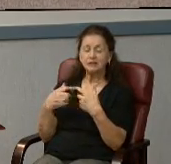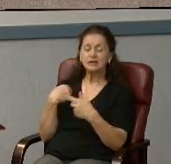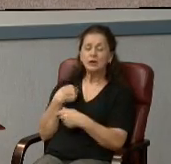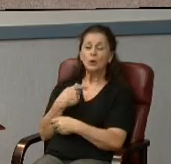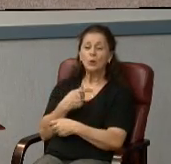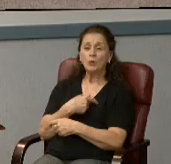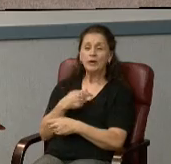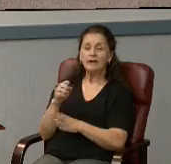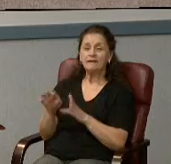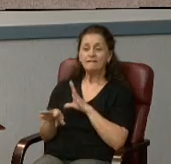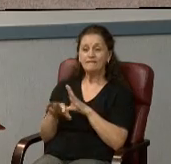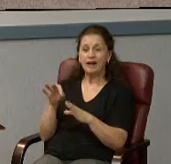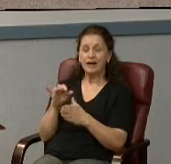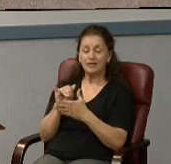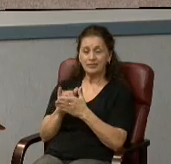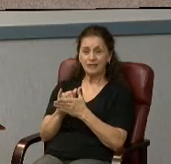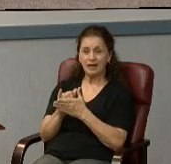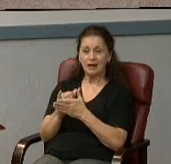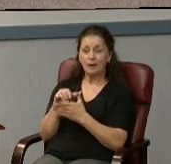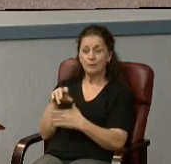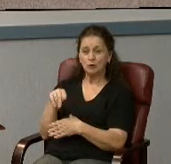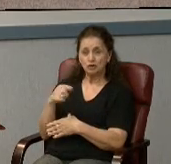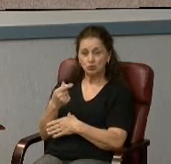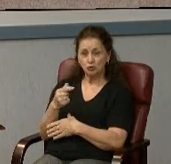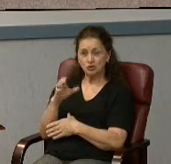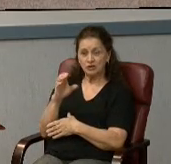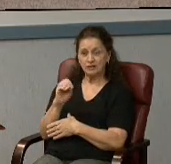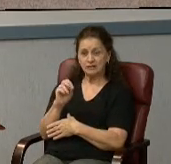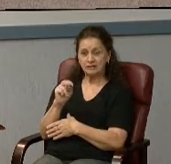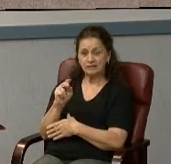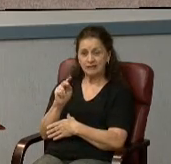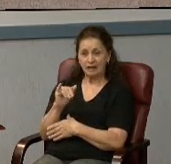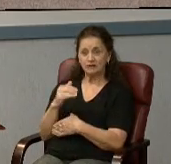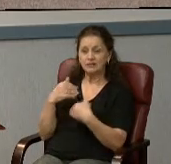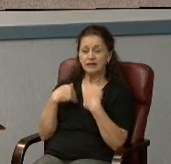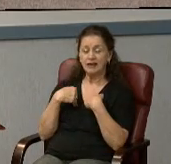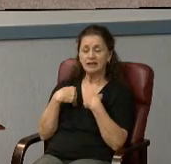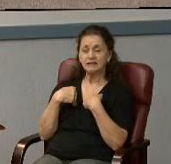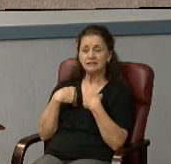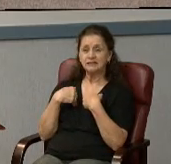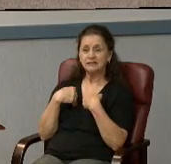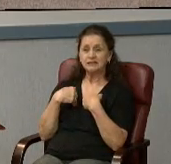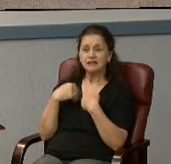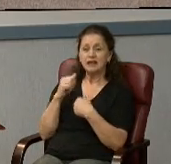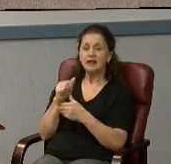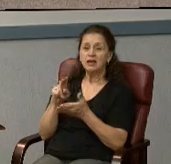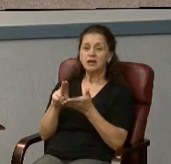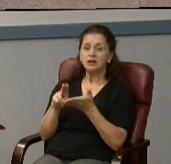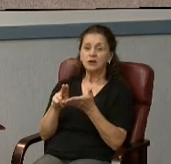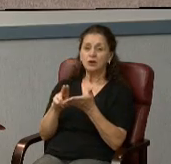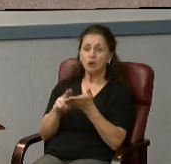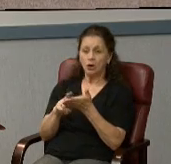Prince George's County has a contract.